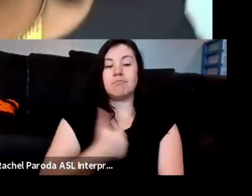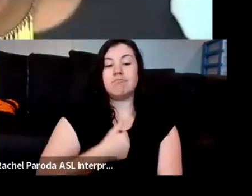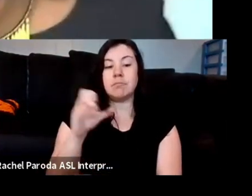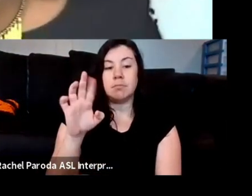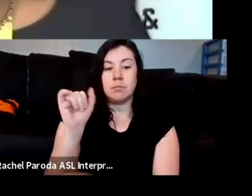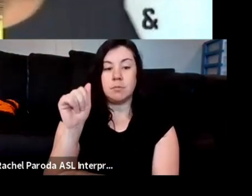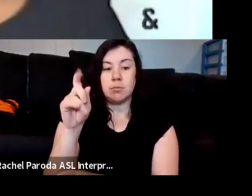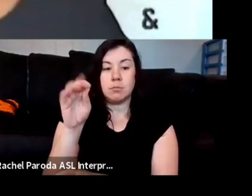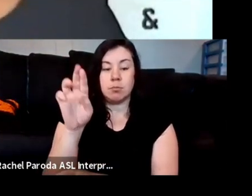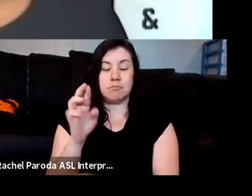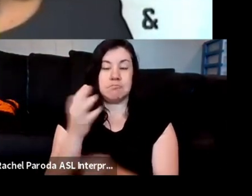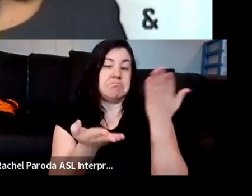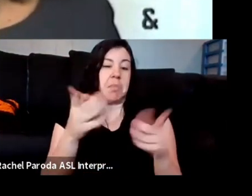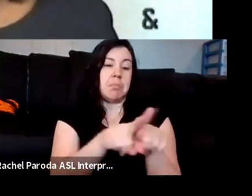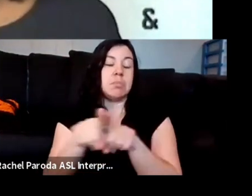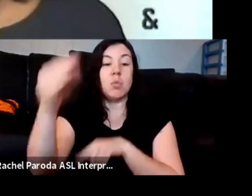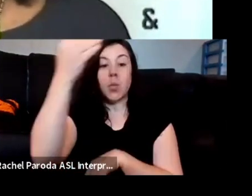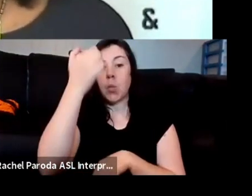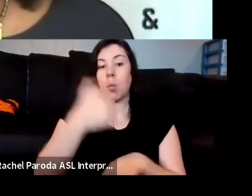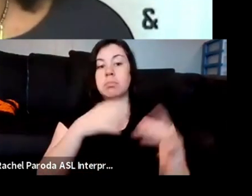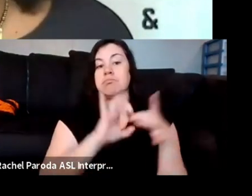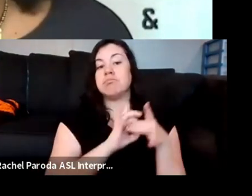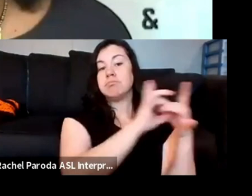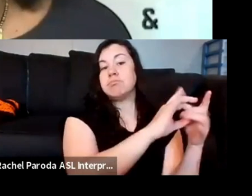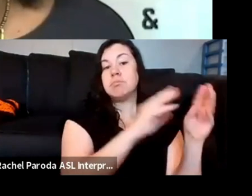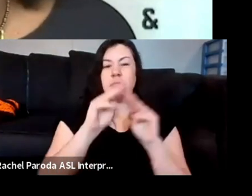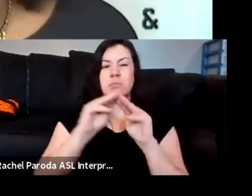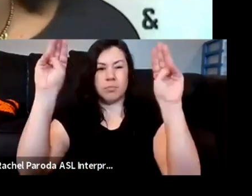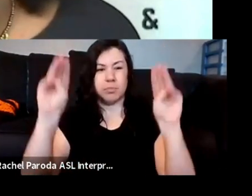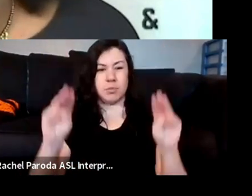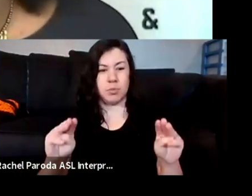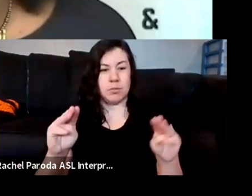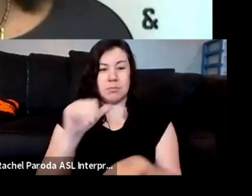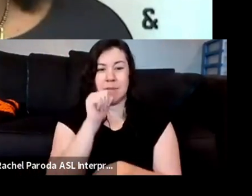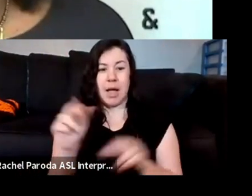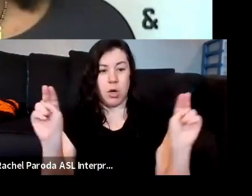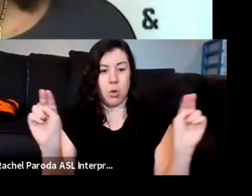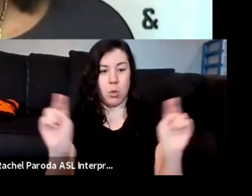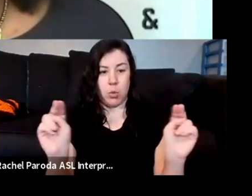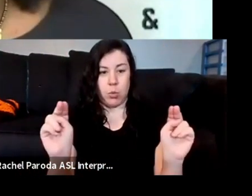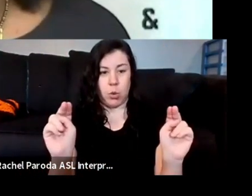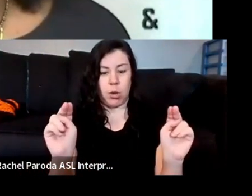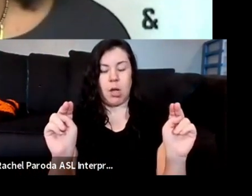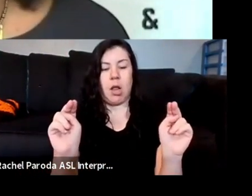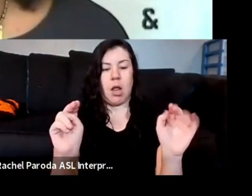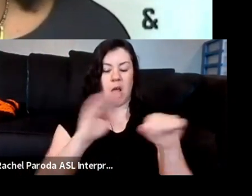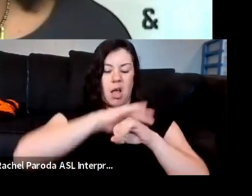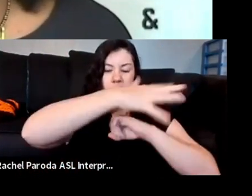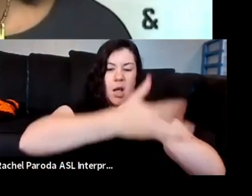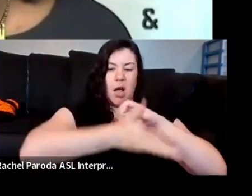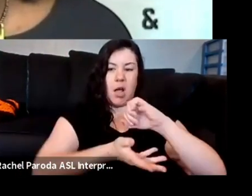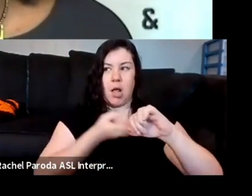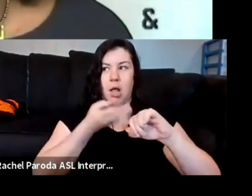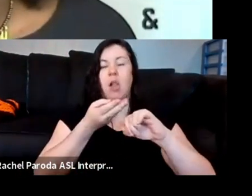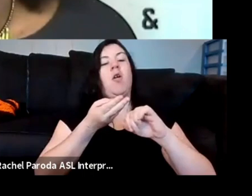through association with the Museums Are Not Neutral Global initiative that basically exposes the fallacies of